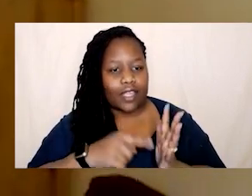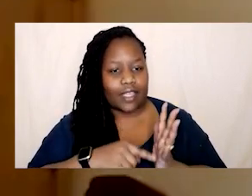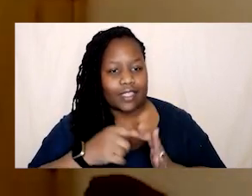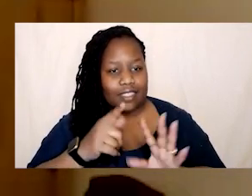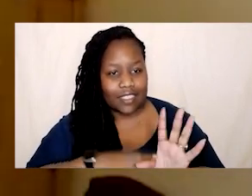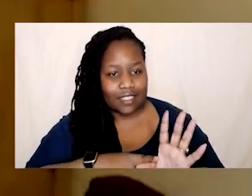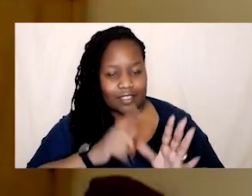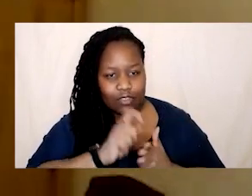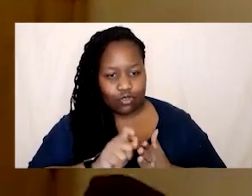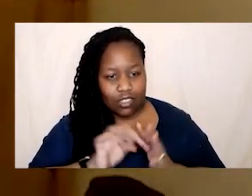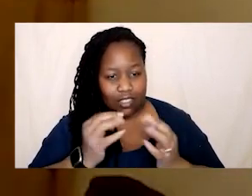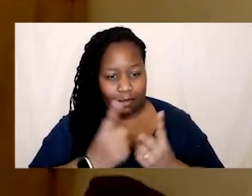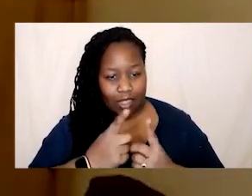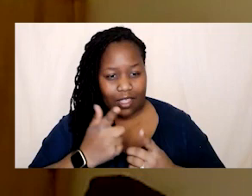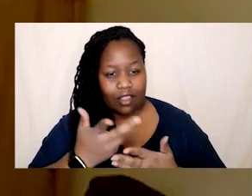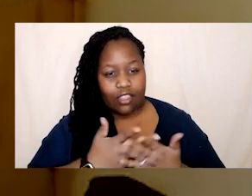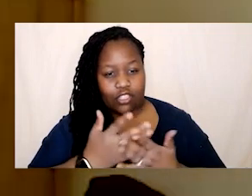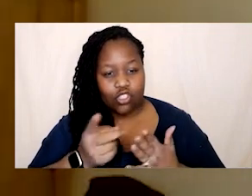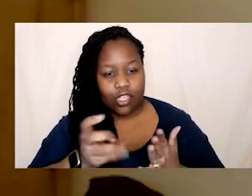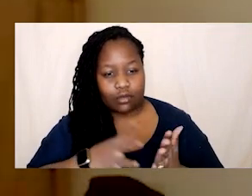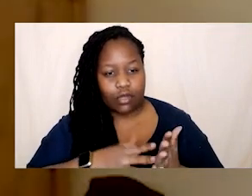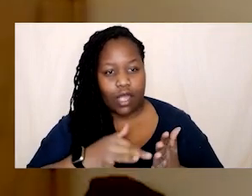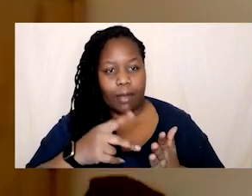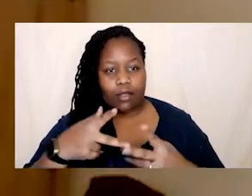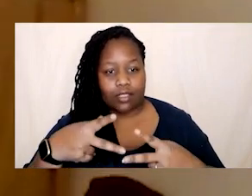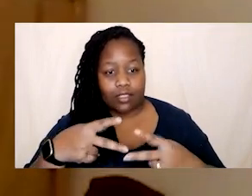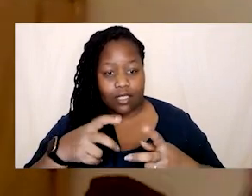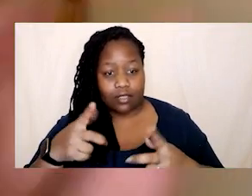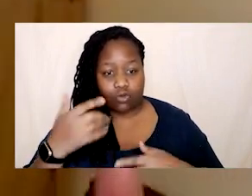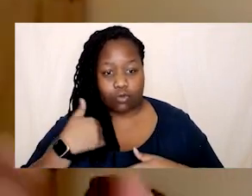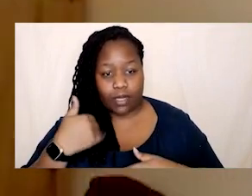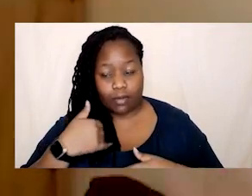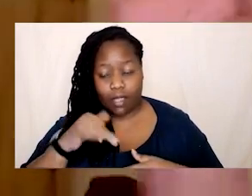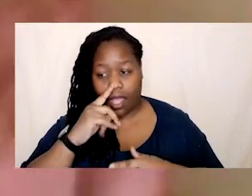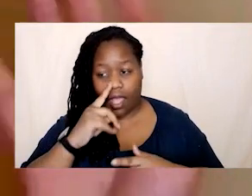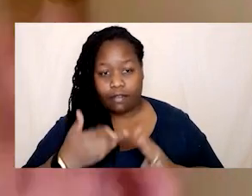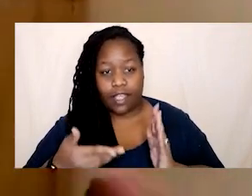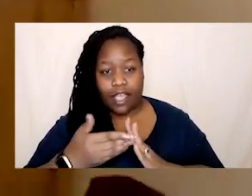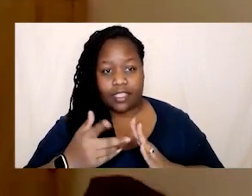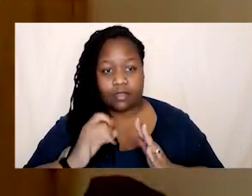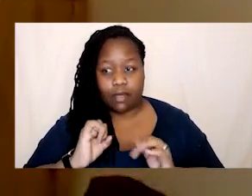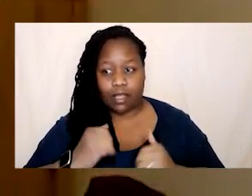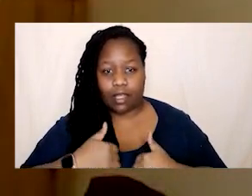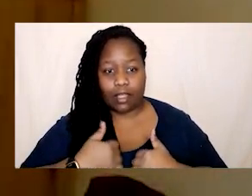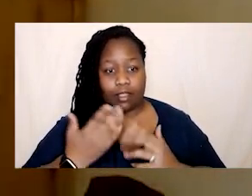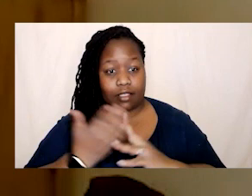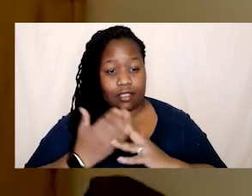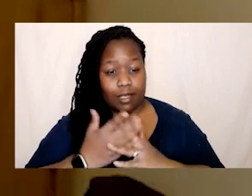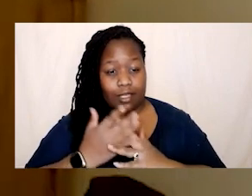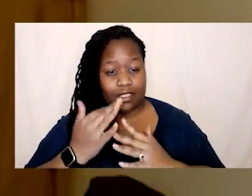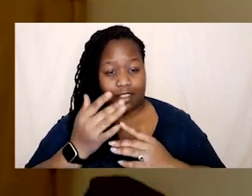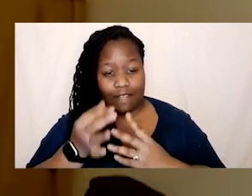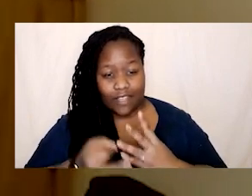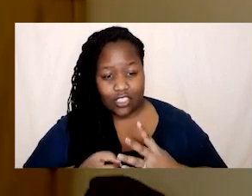written in the chat about um having the alt text reminders i've turned on all of my kind of um accessibility features so i'm always getting